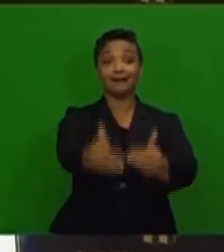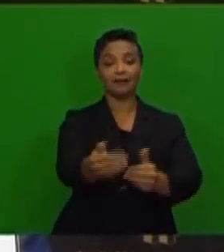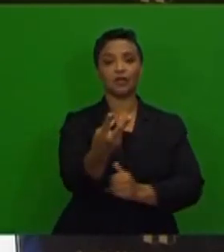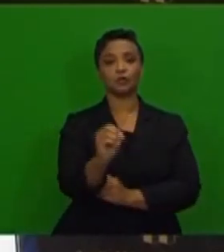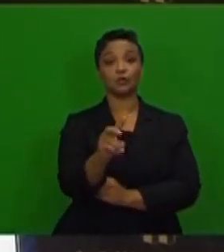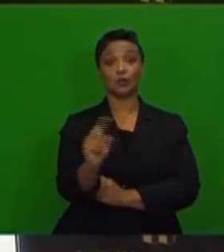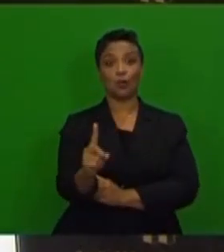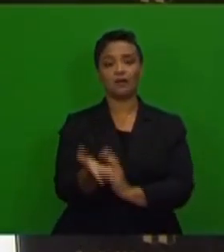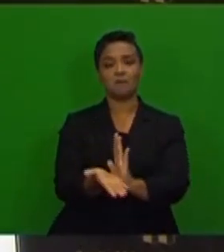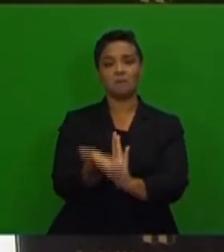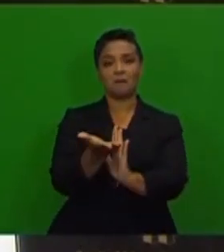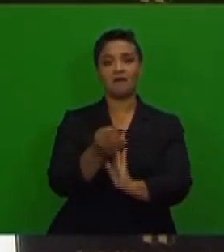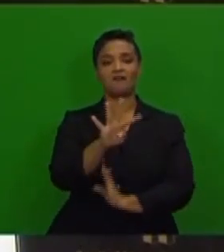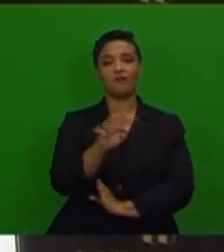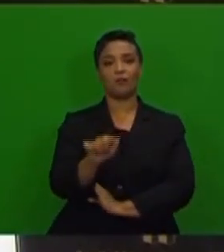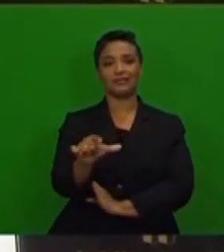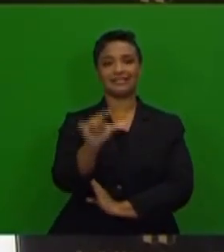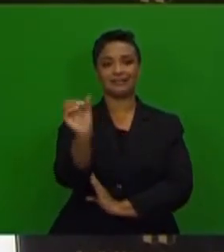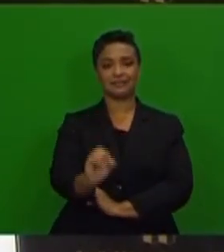.6% in 2021.